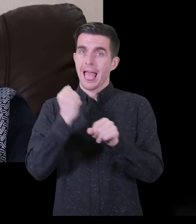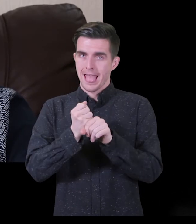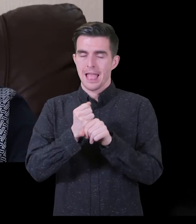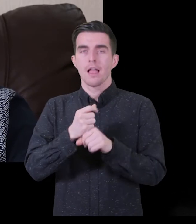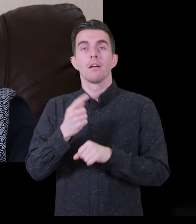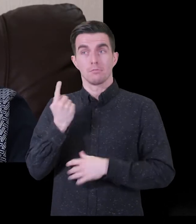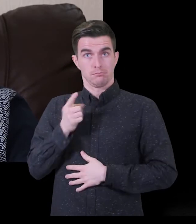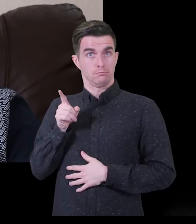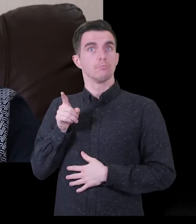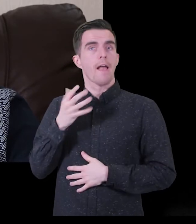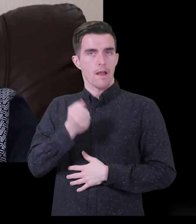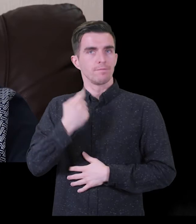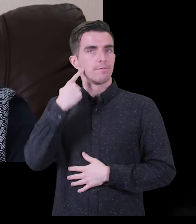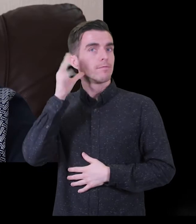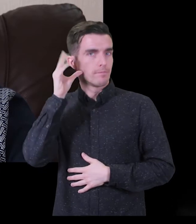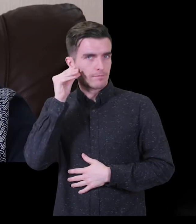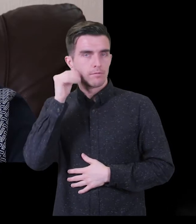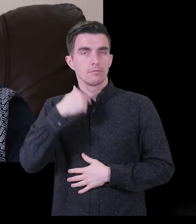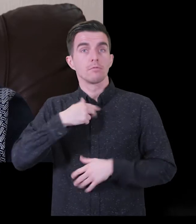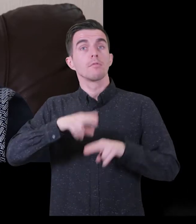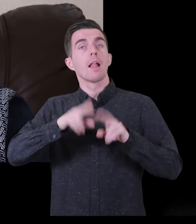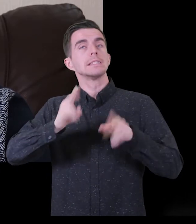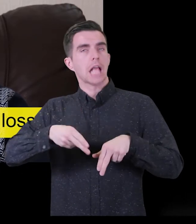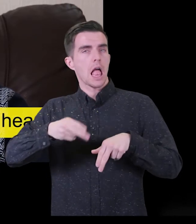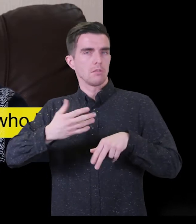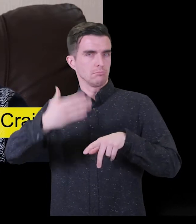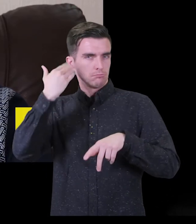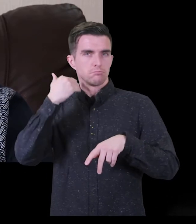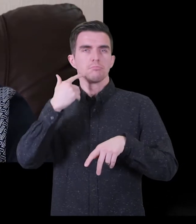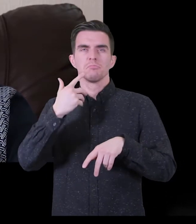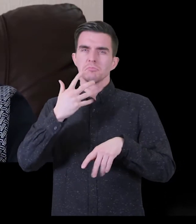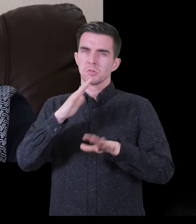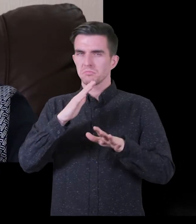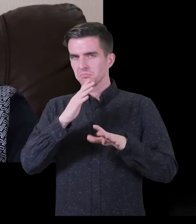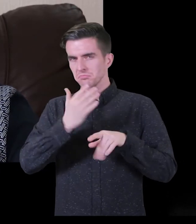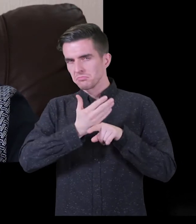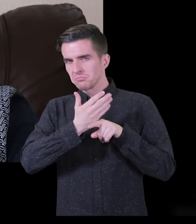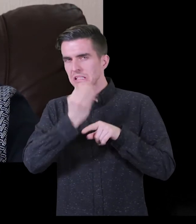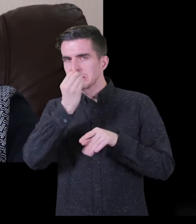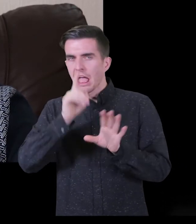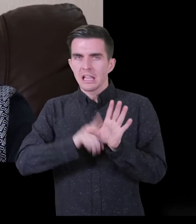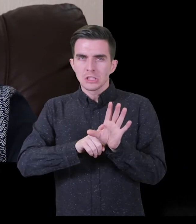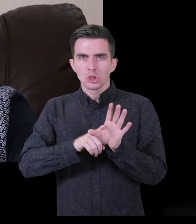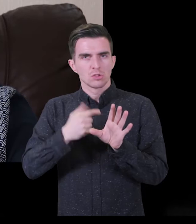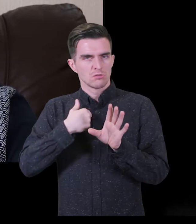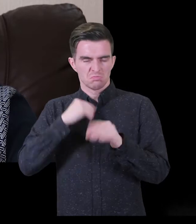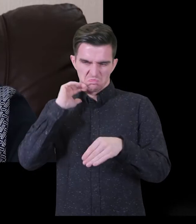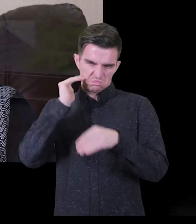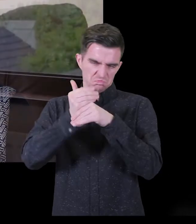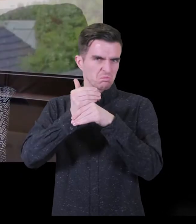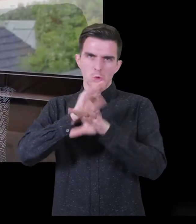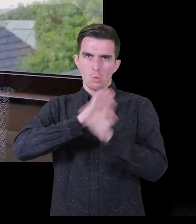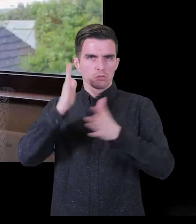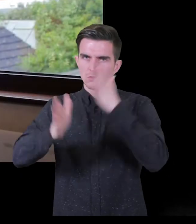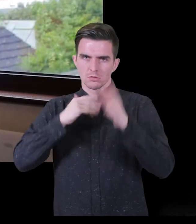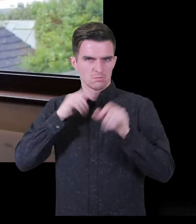and that was at the end of ten years of basically just chopping myself away from the